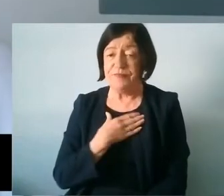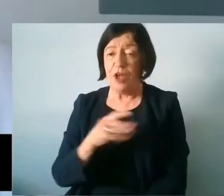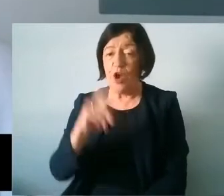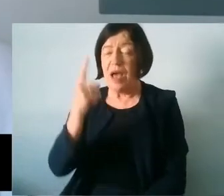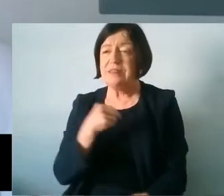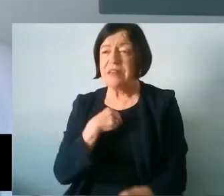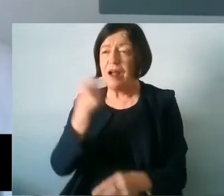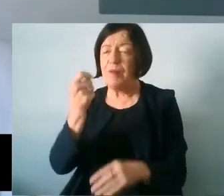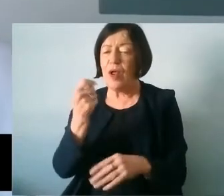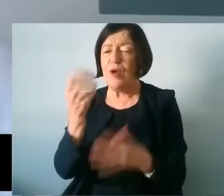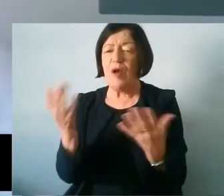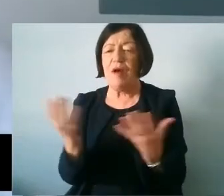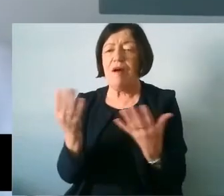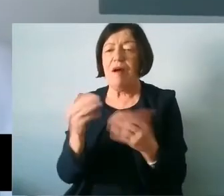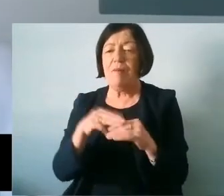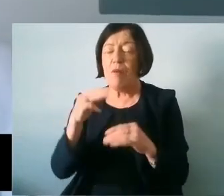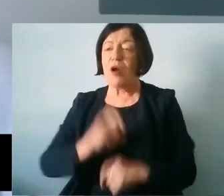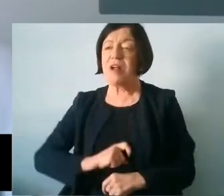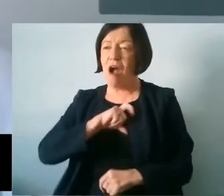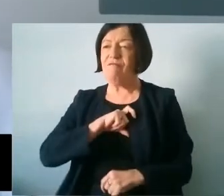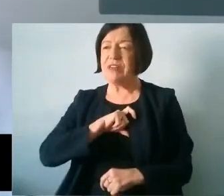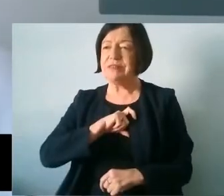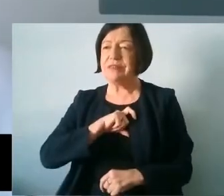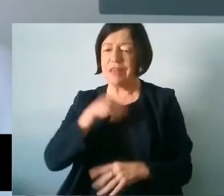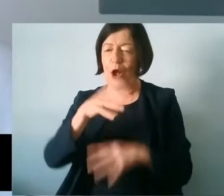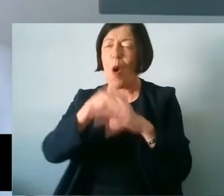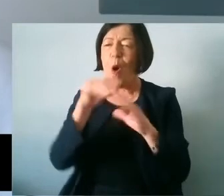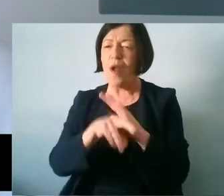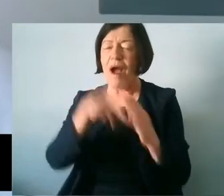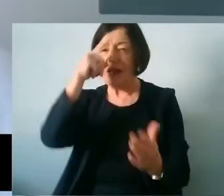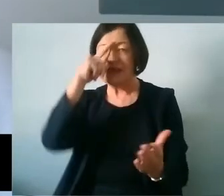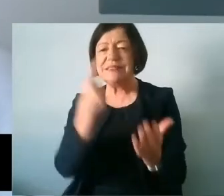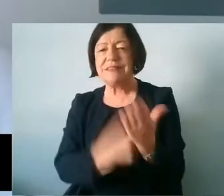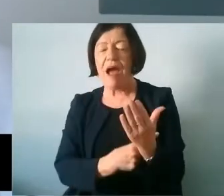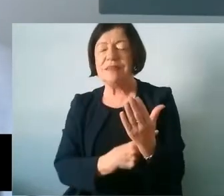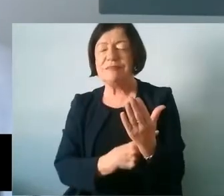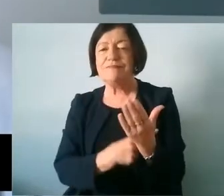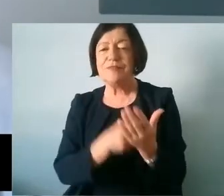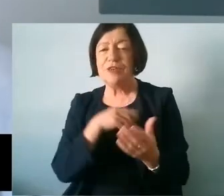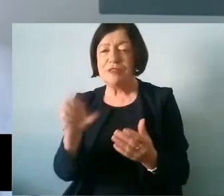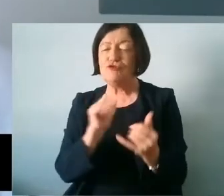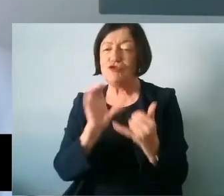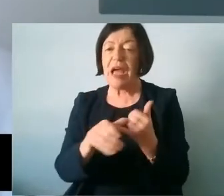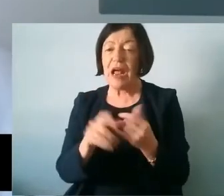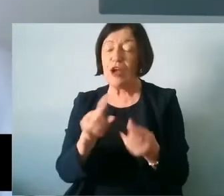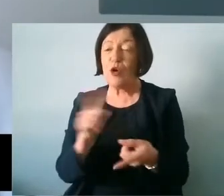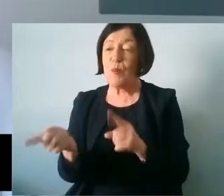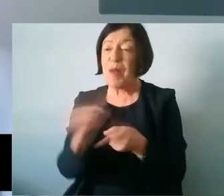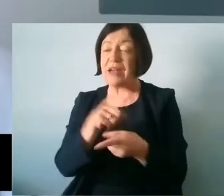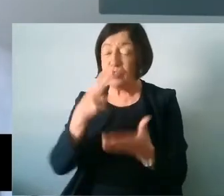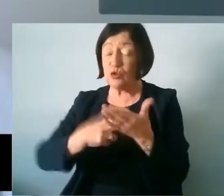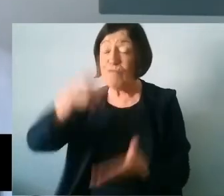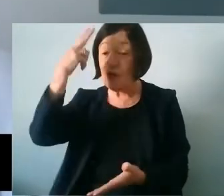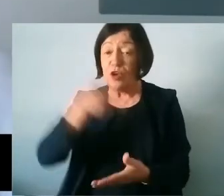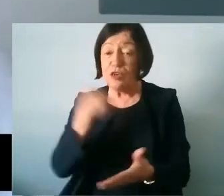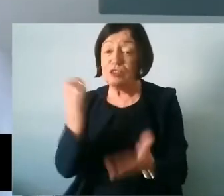got a little bit more confident as I got older that I decided to take the chance and go back to university to